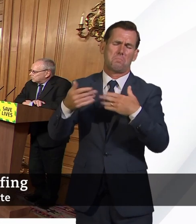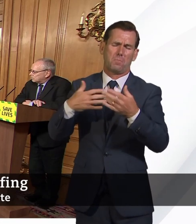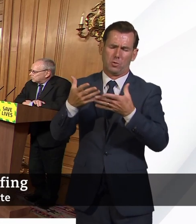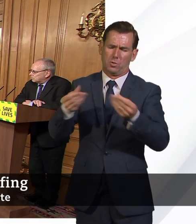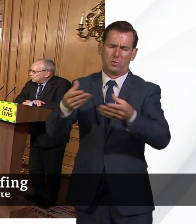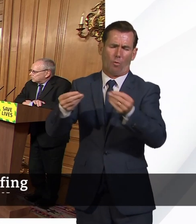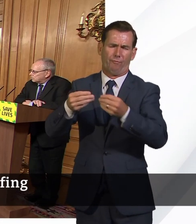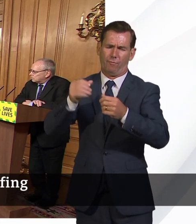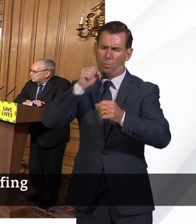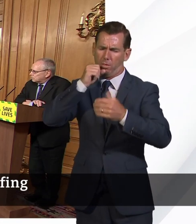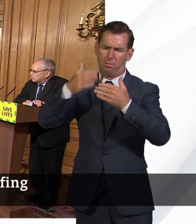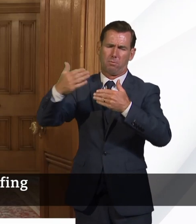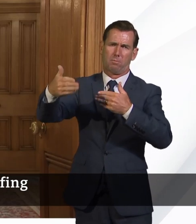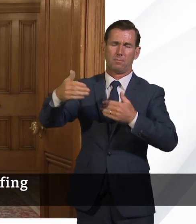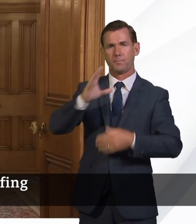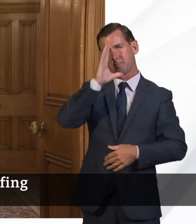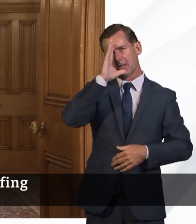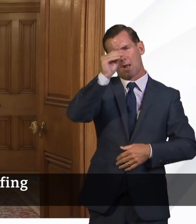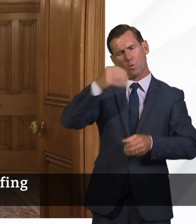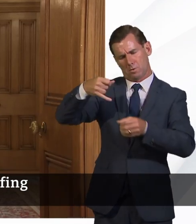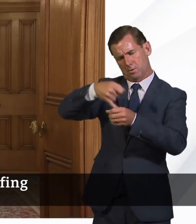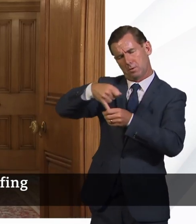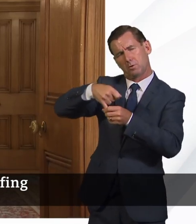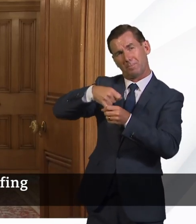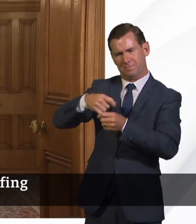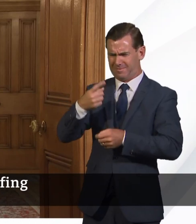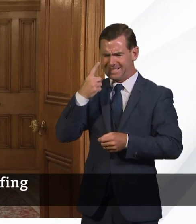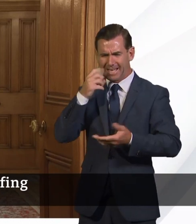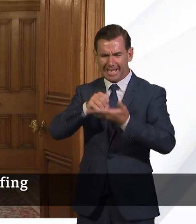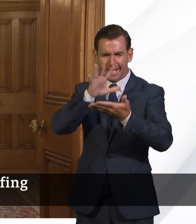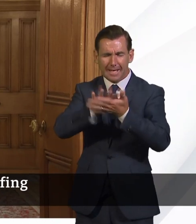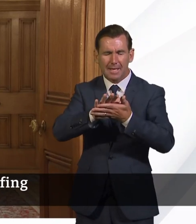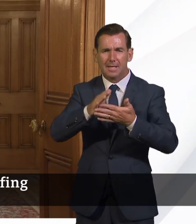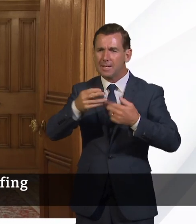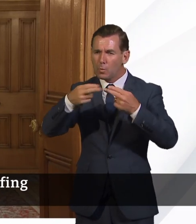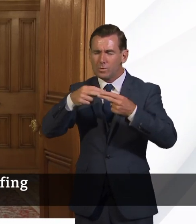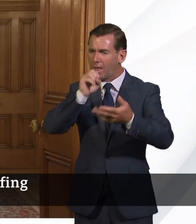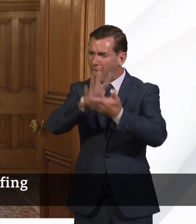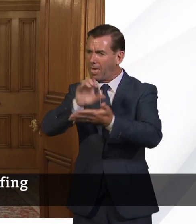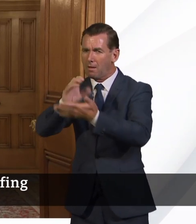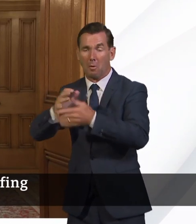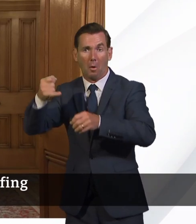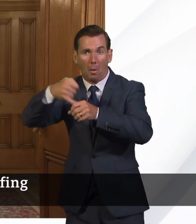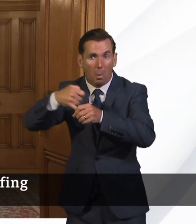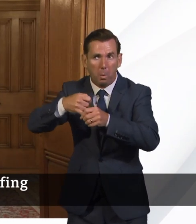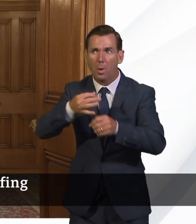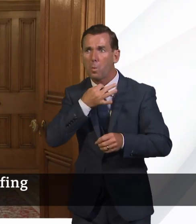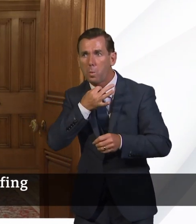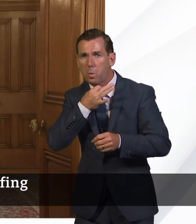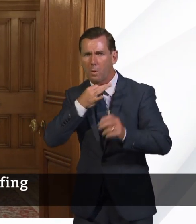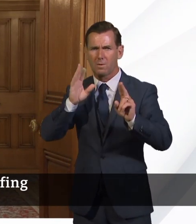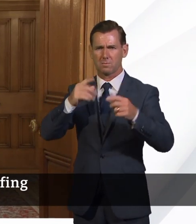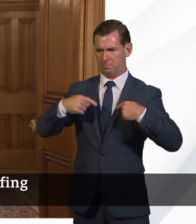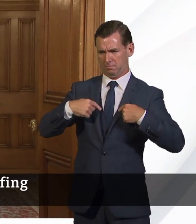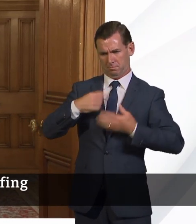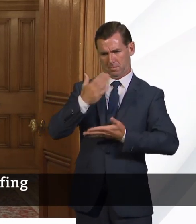going to comment on the medical supplies, because the medicine supplies, we see these stories all the time. It's partly my responsibility for things like the freight contracts